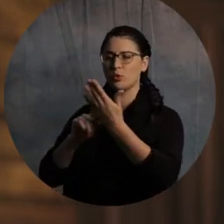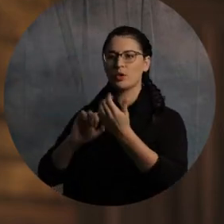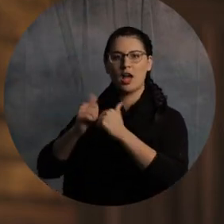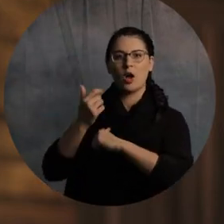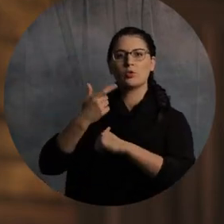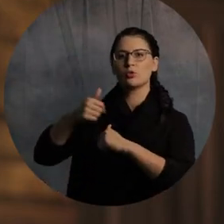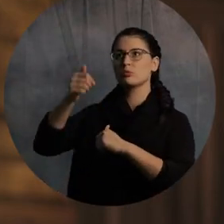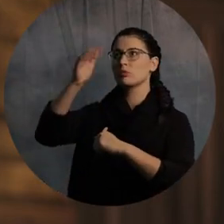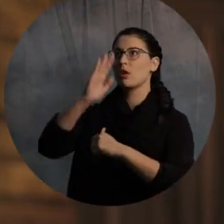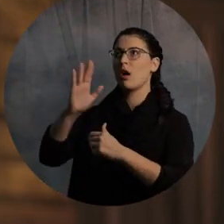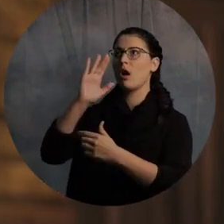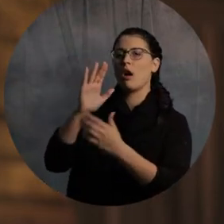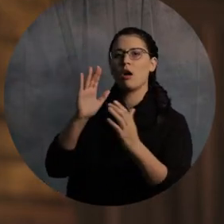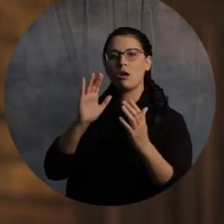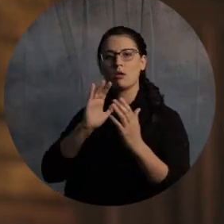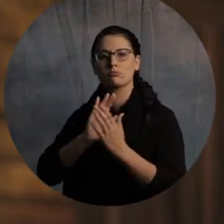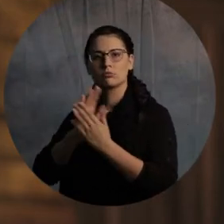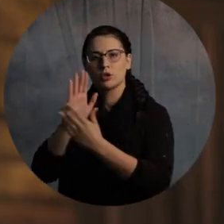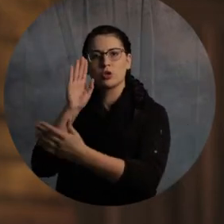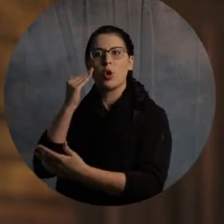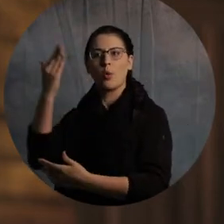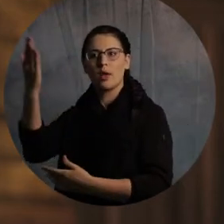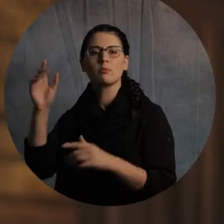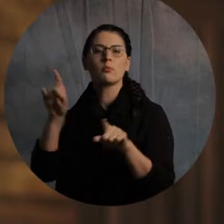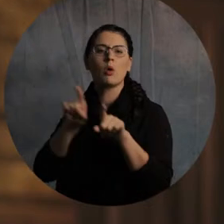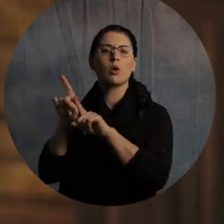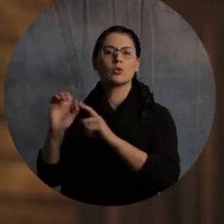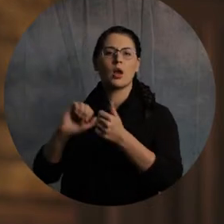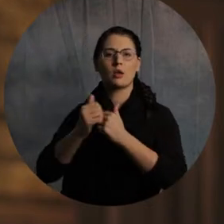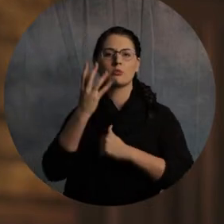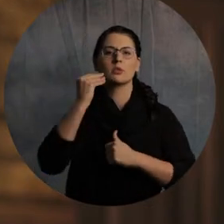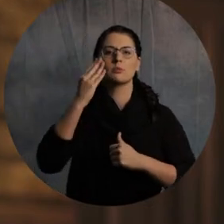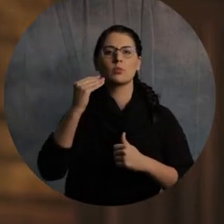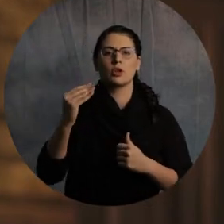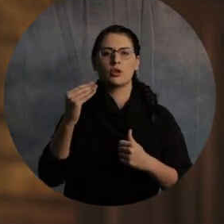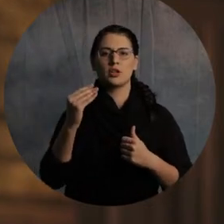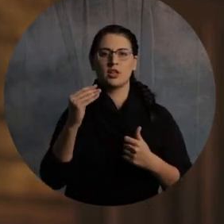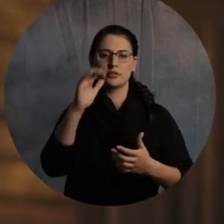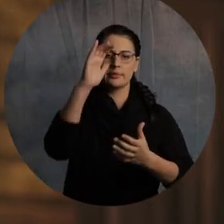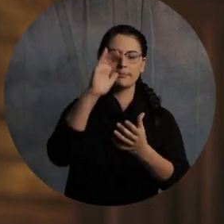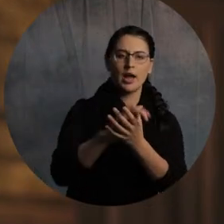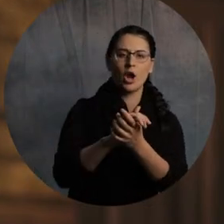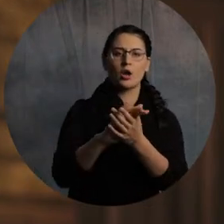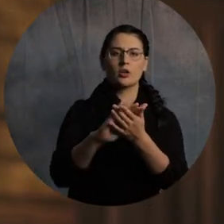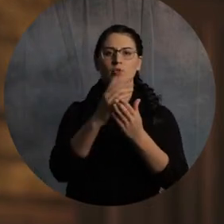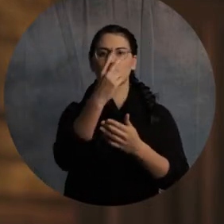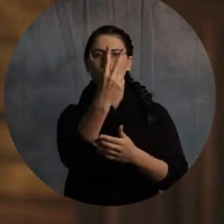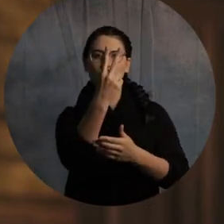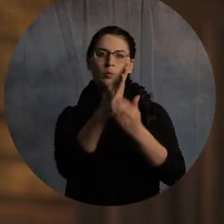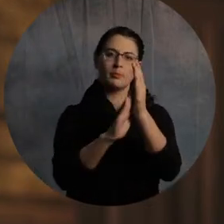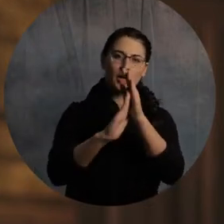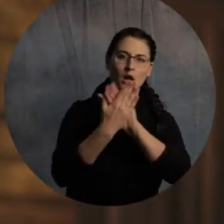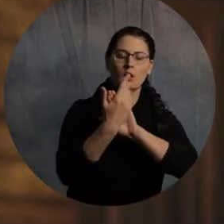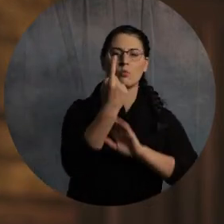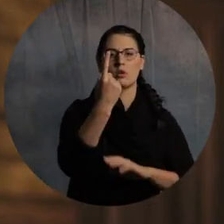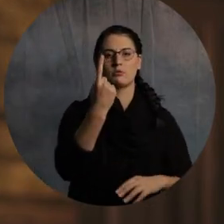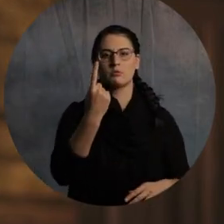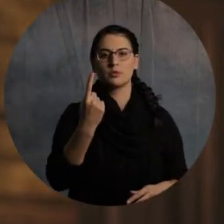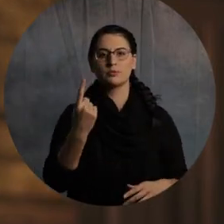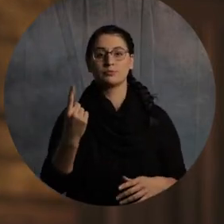God, but the power and plan for us to experience oneness in marriage, an us. All everybody here with me, say us.